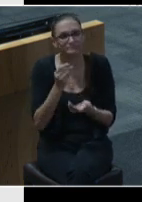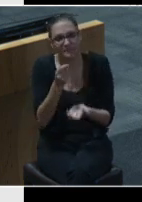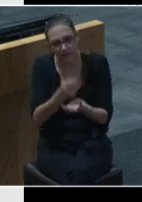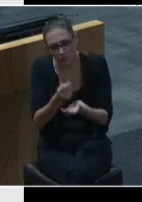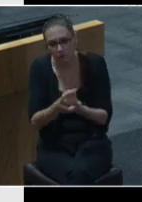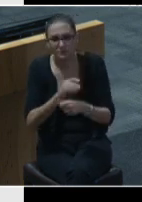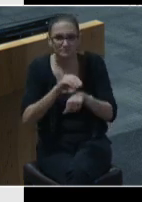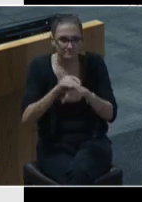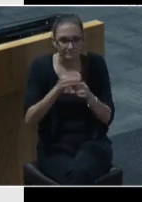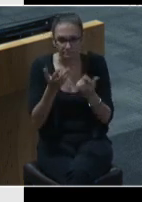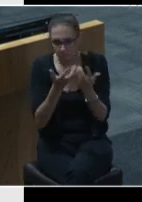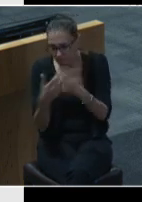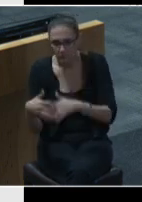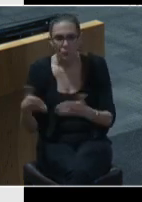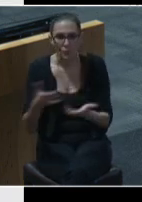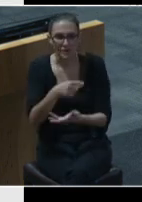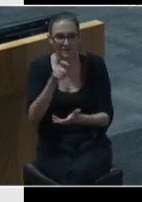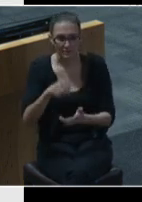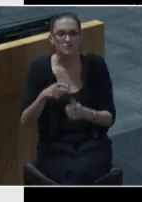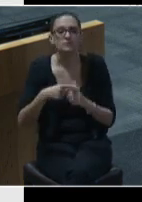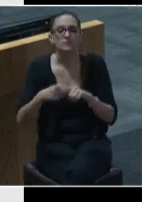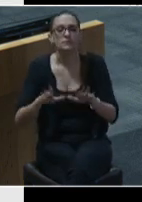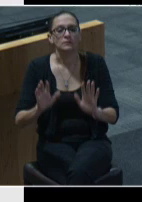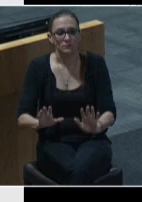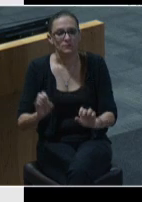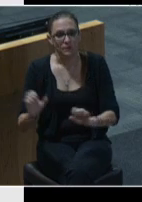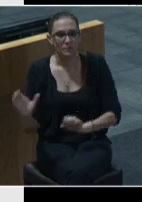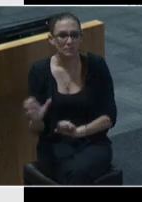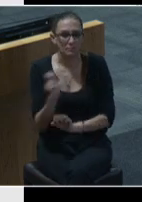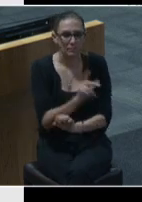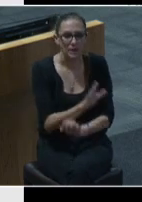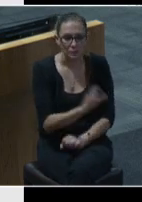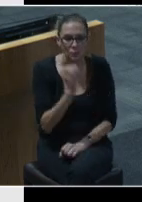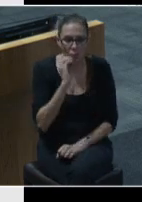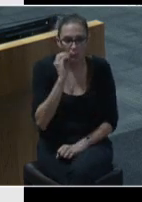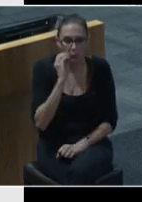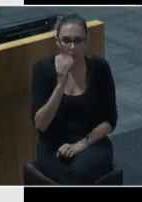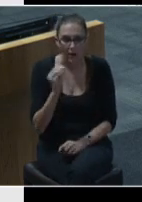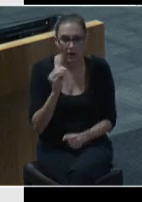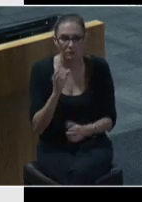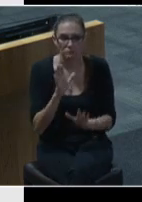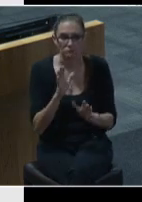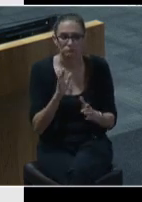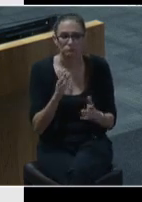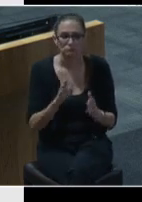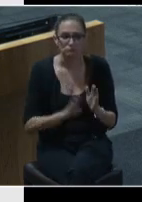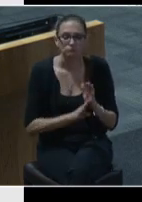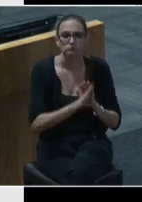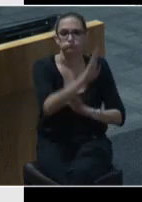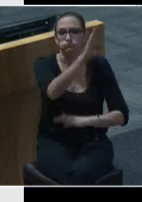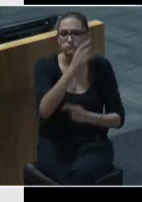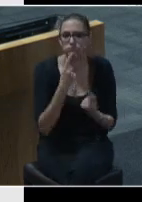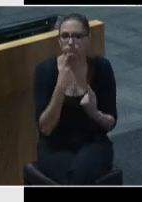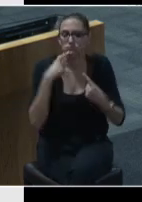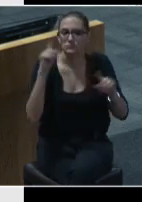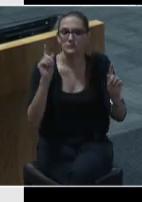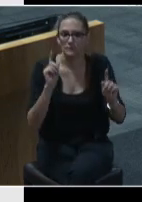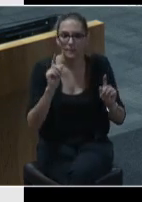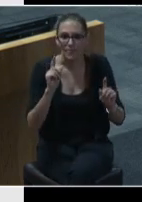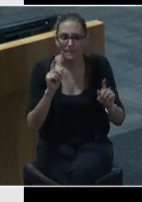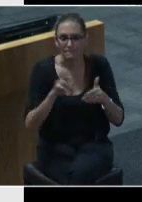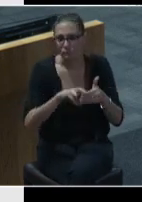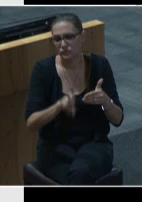rehab that he needs in order to go back to his home and be successful um have a successful